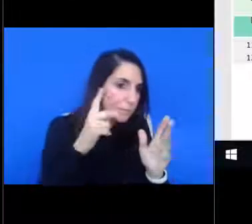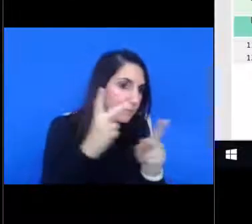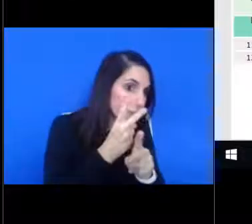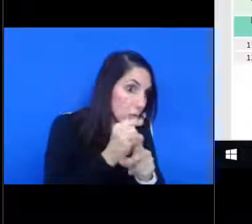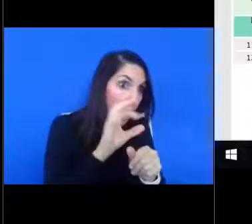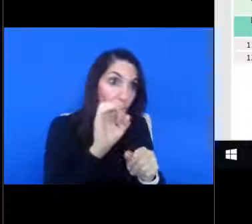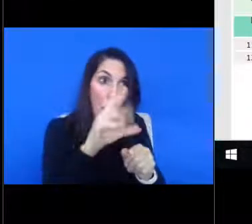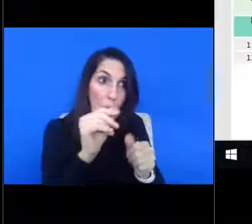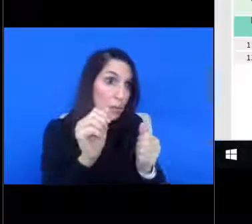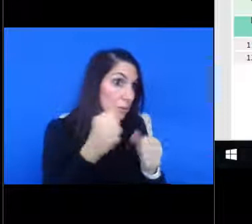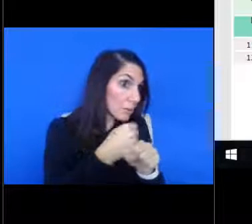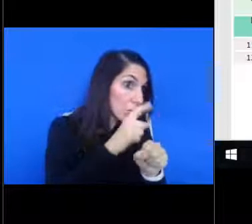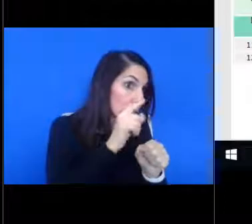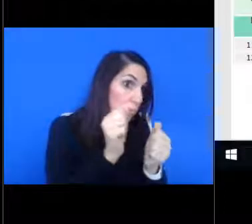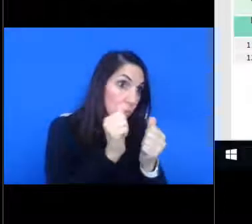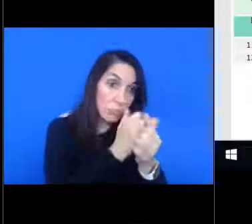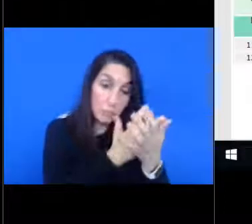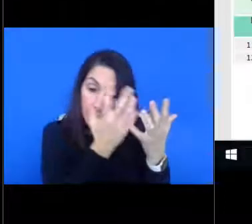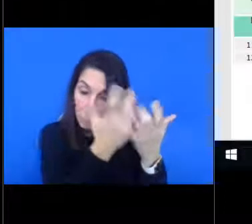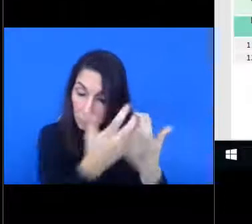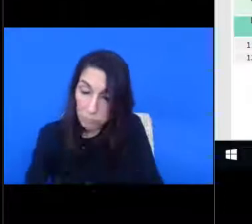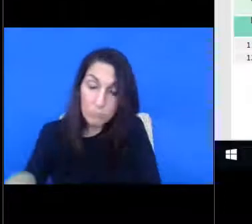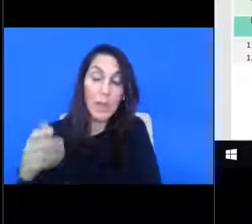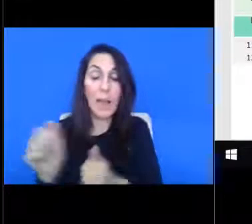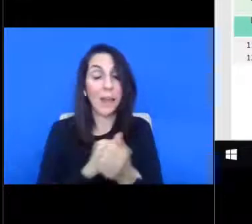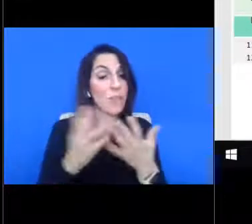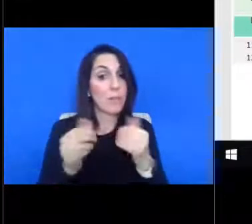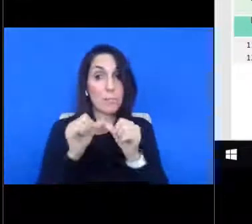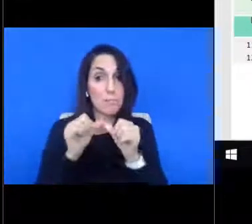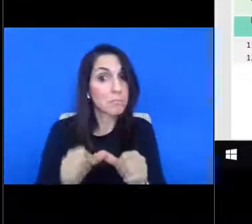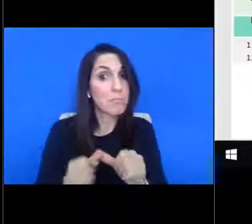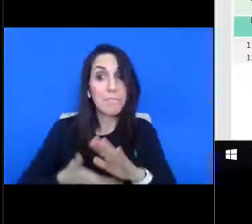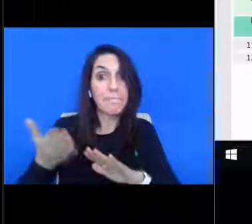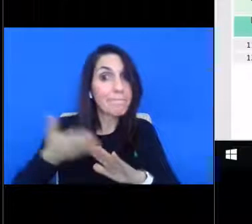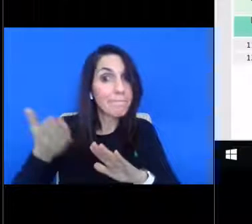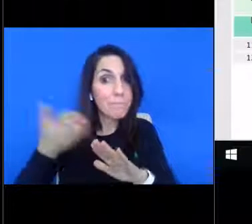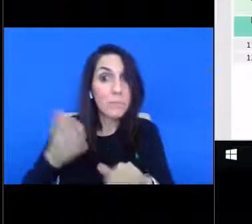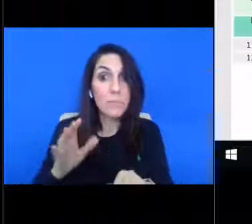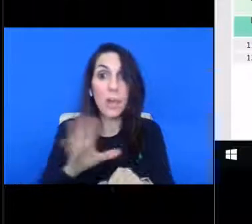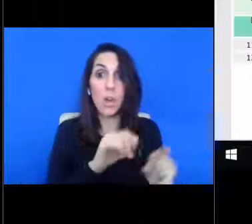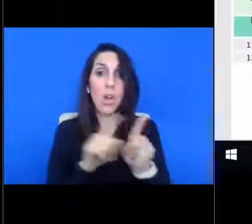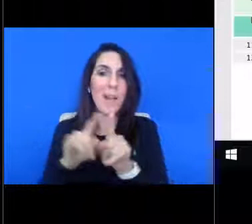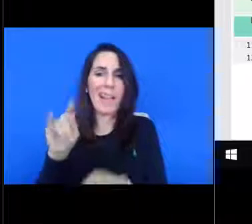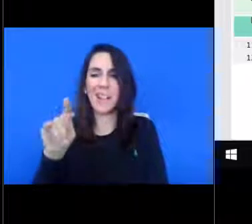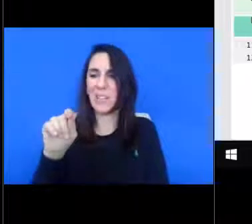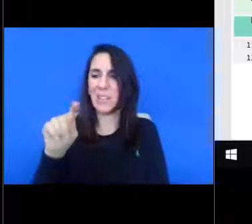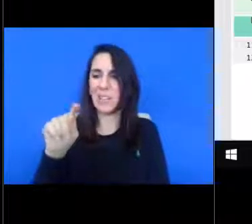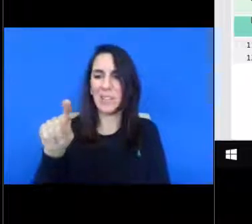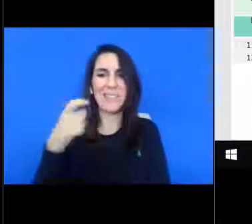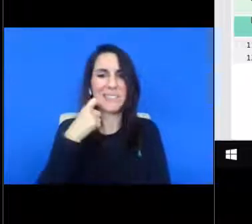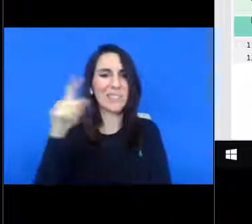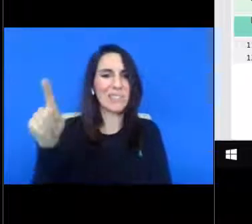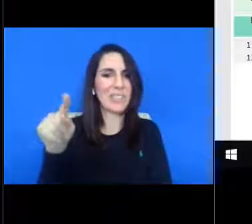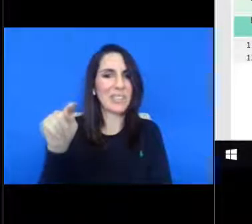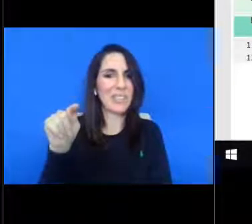everything's, everything's going smoothly. And, and, uh, as his tweet indicated, in addition to the two CRA agreements that we're looking